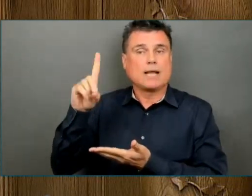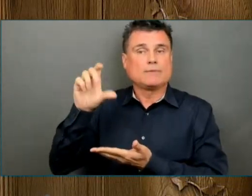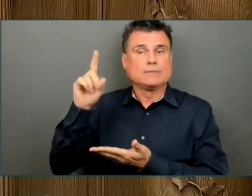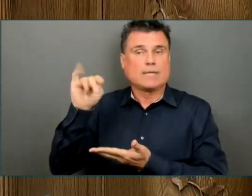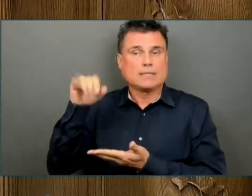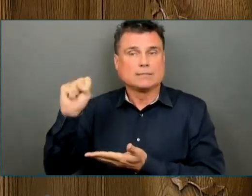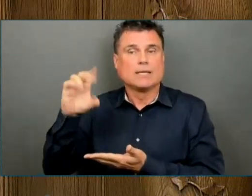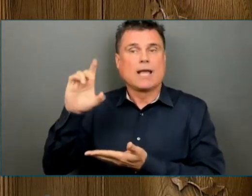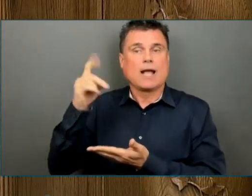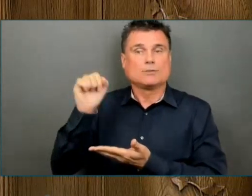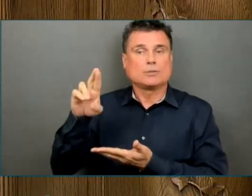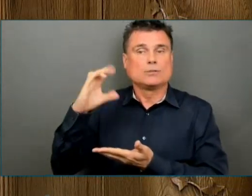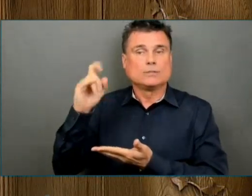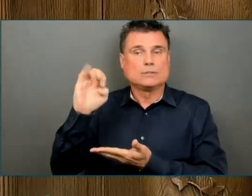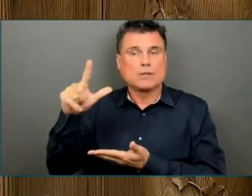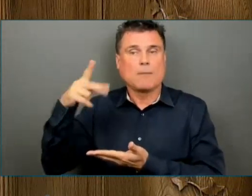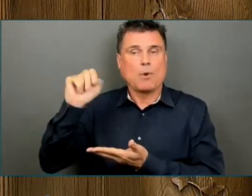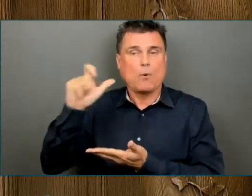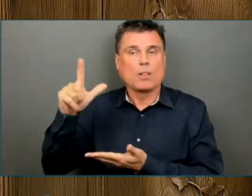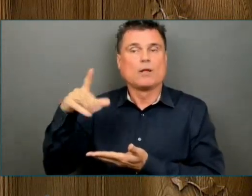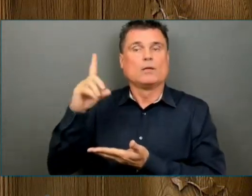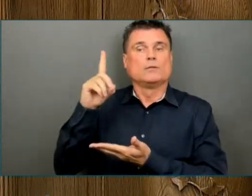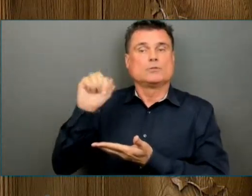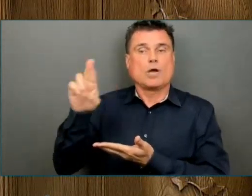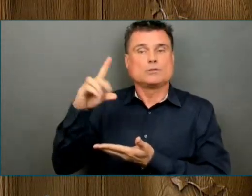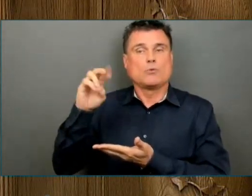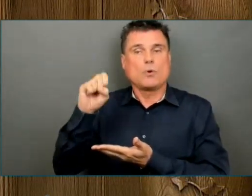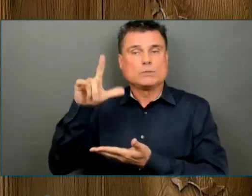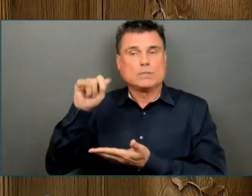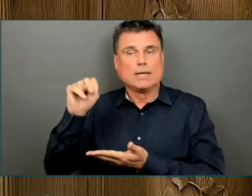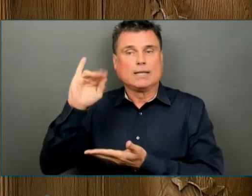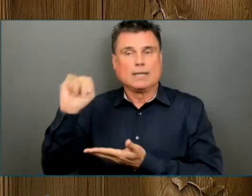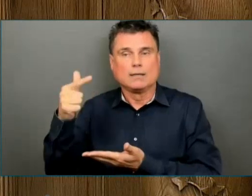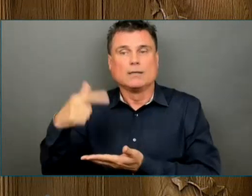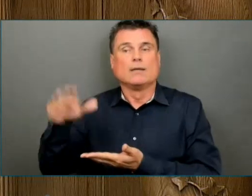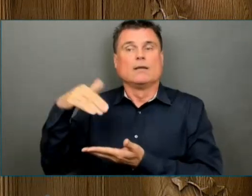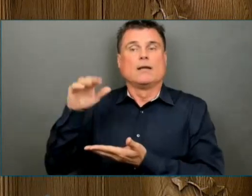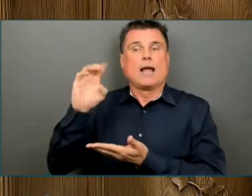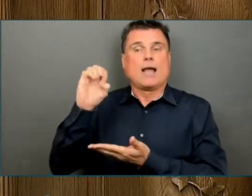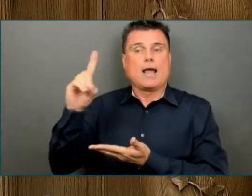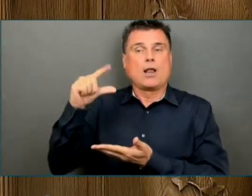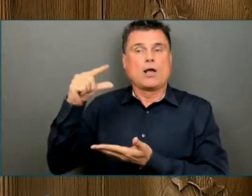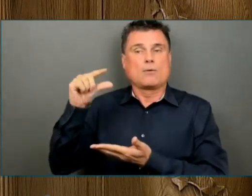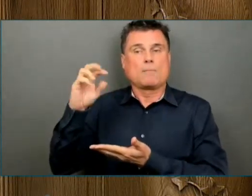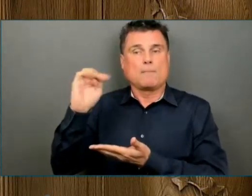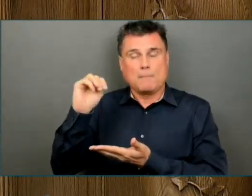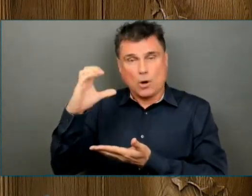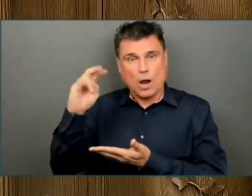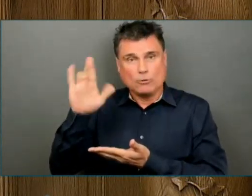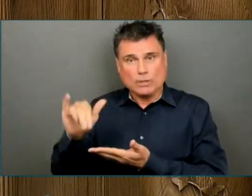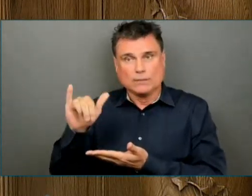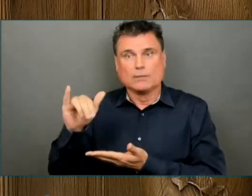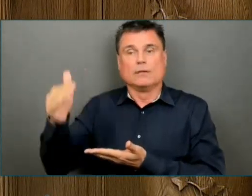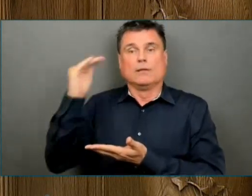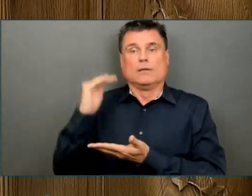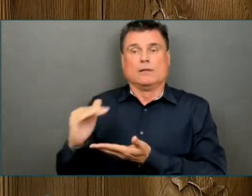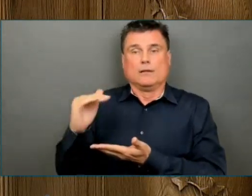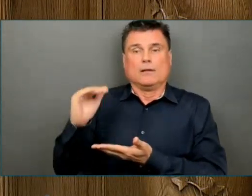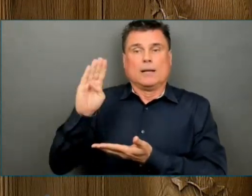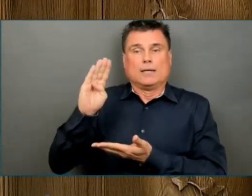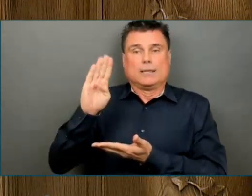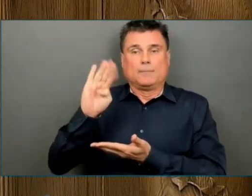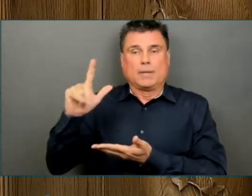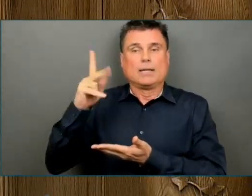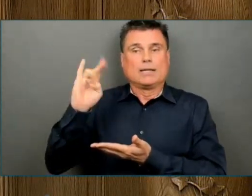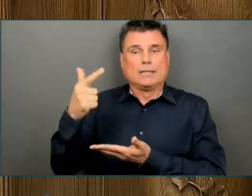Defender David Dennis, Hanakshala Land Protector Elder Cecil Paul, Cree Elder